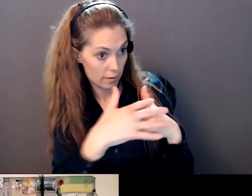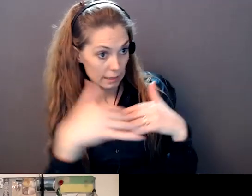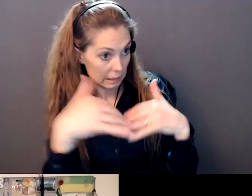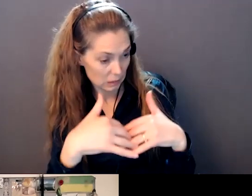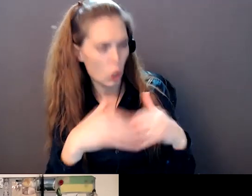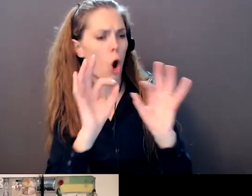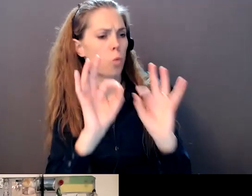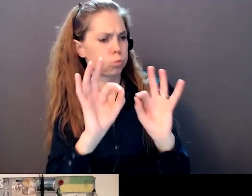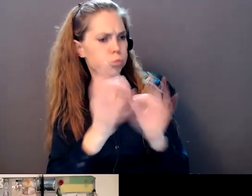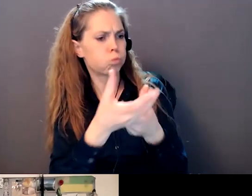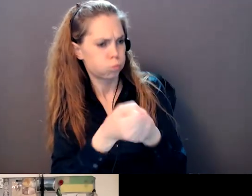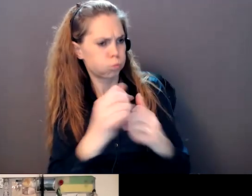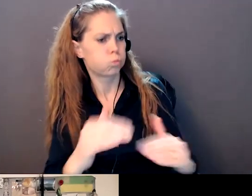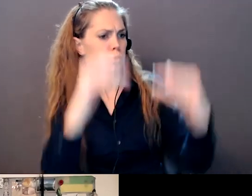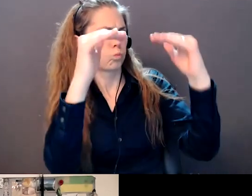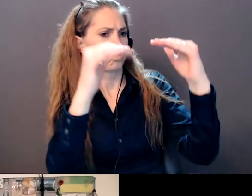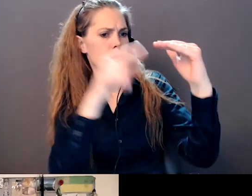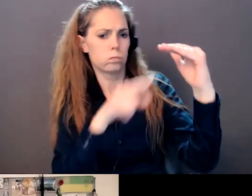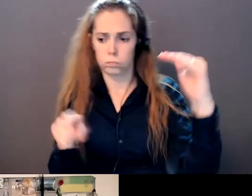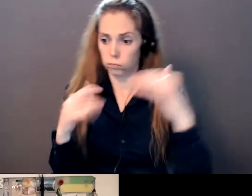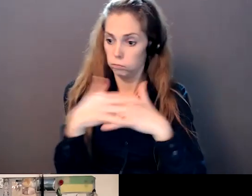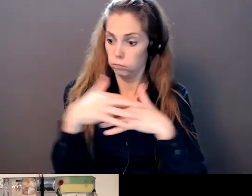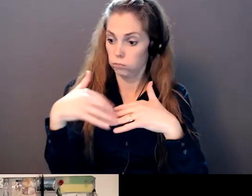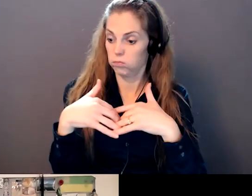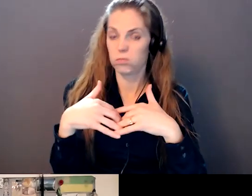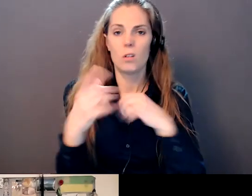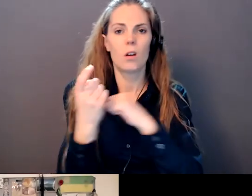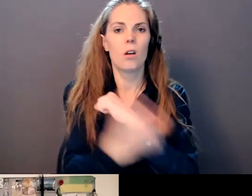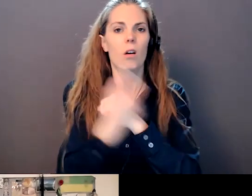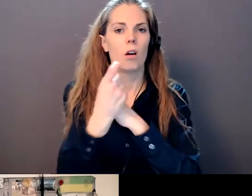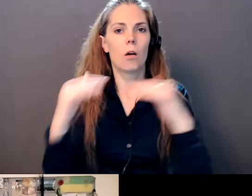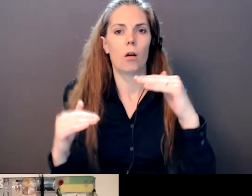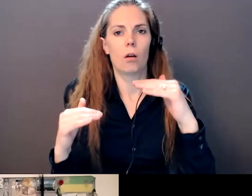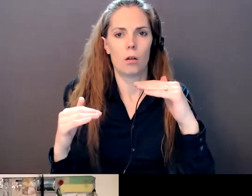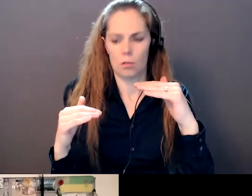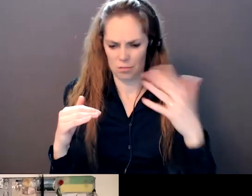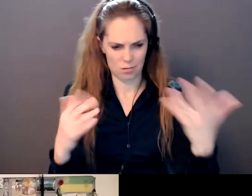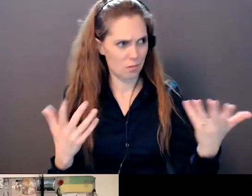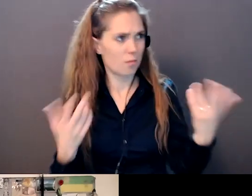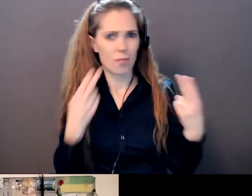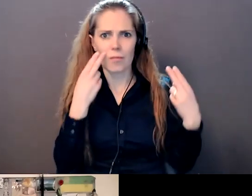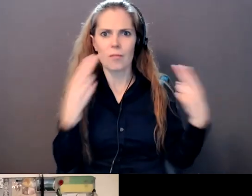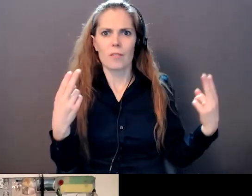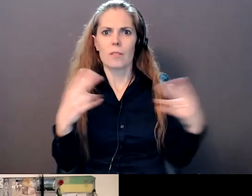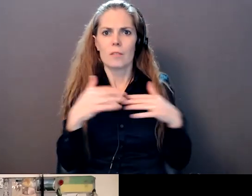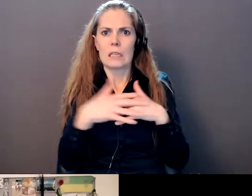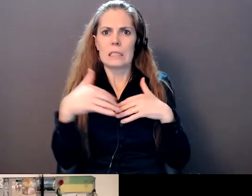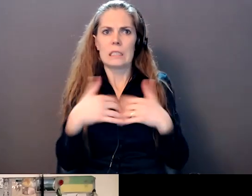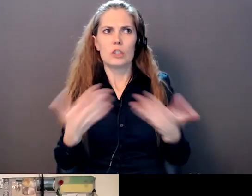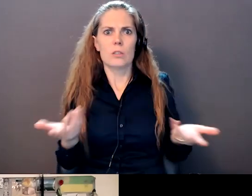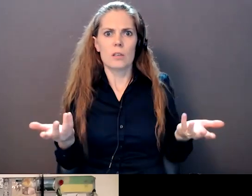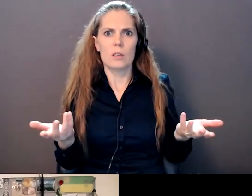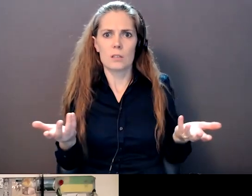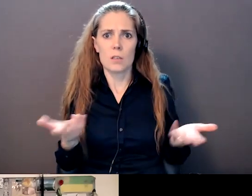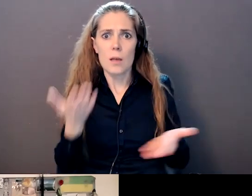colleagues I spoke to and said, you know, we just disrespect it just because we're Indigenous. We're not considered to be equal, because that somehow our education may even be the